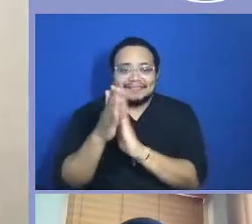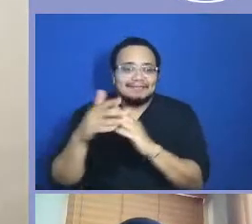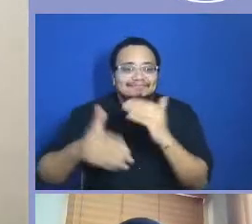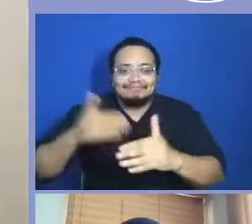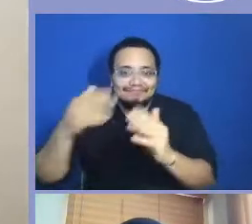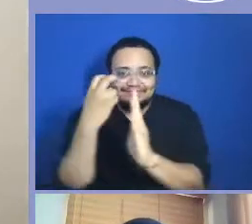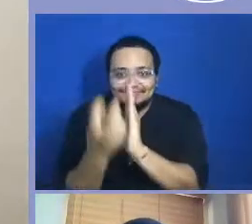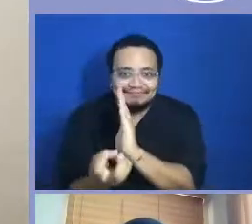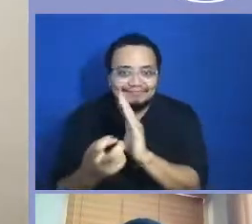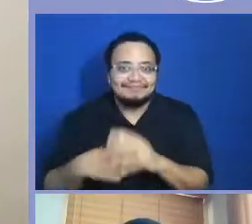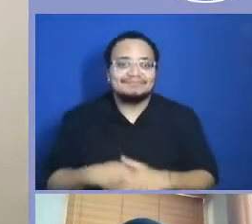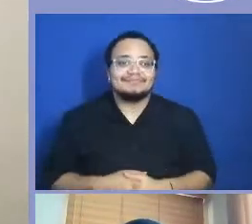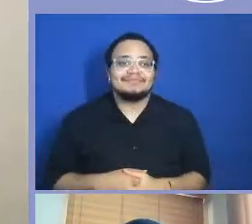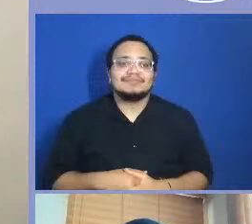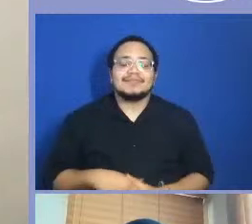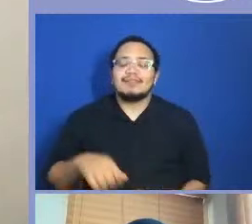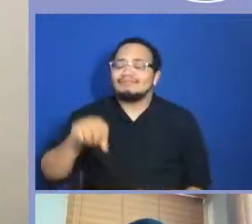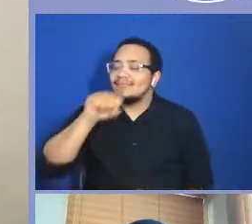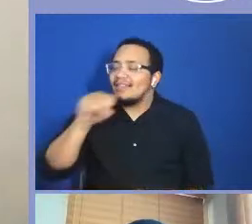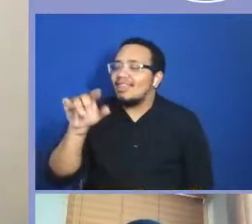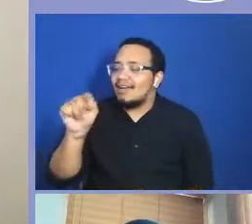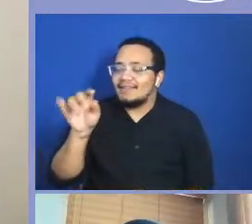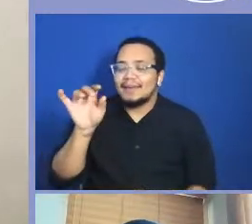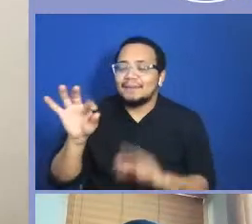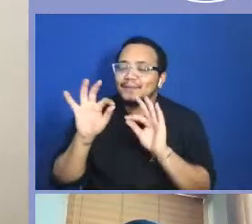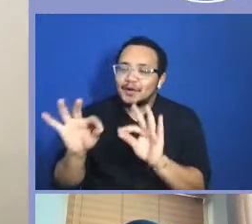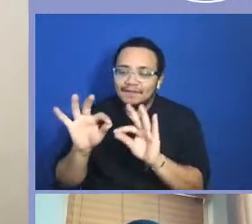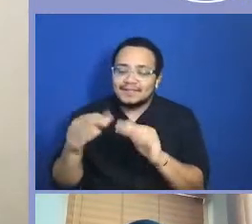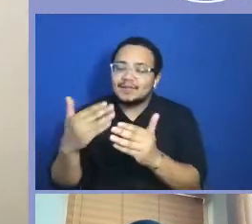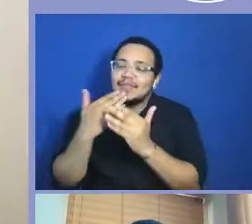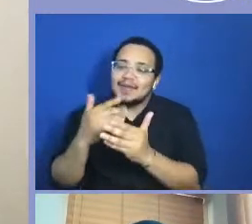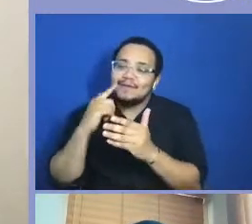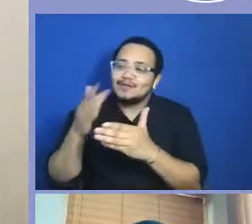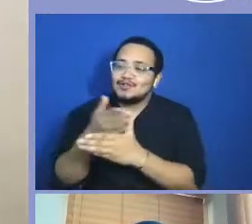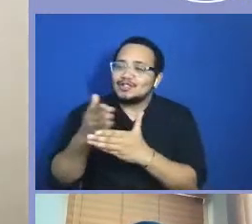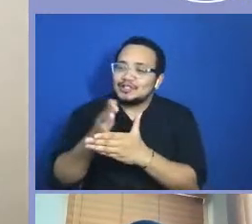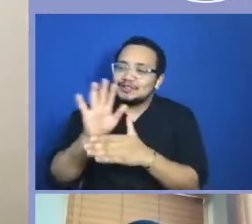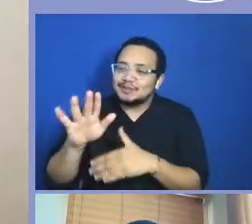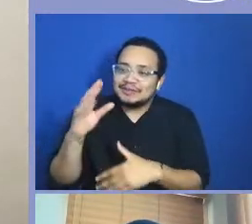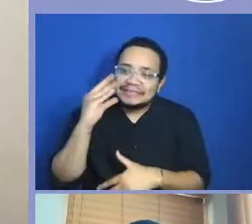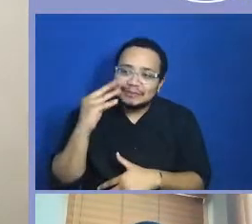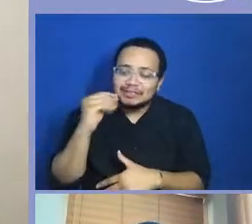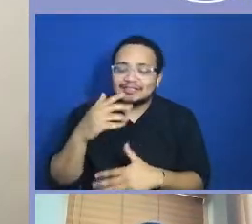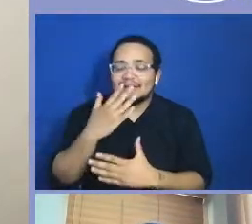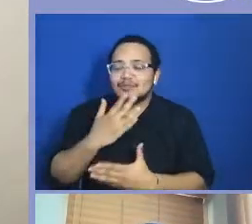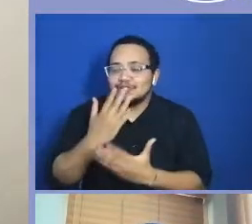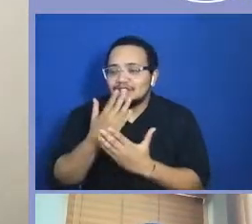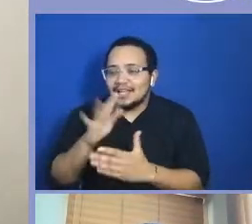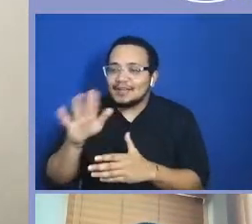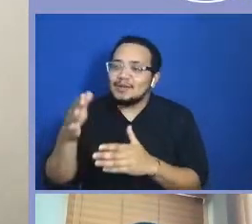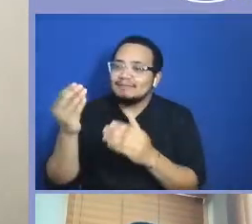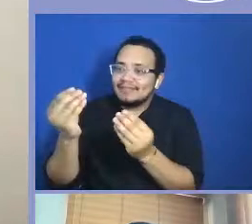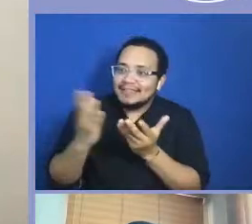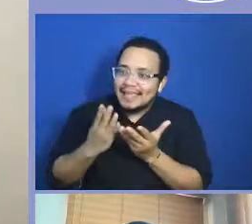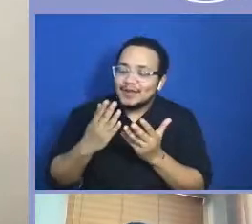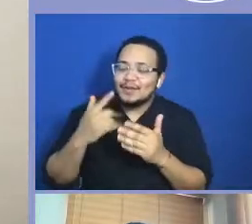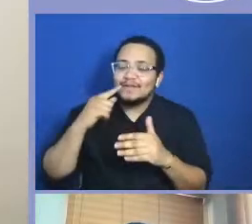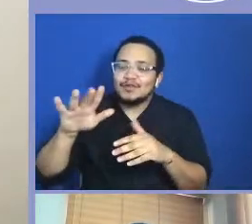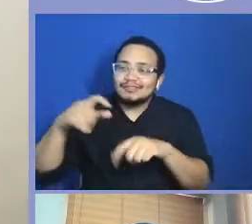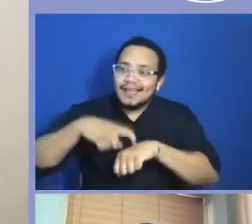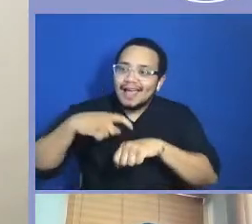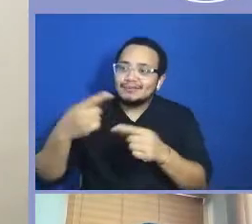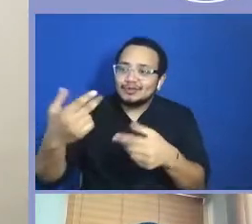is the base of what we're going to need in this conversation. So I appreciate you. Thank you so much for taking the time and being out here with us today.